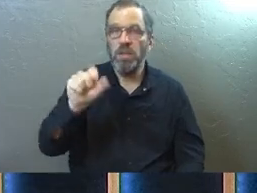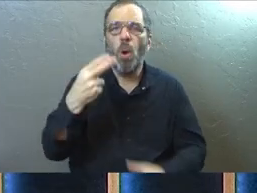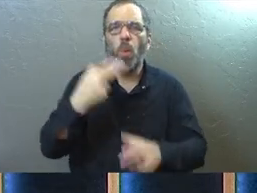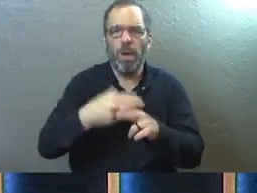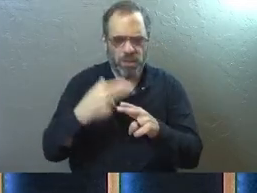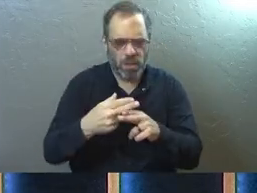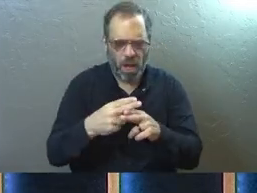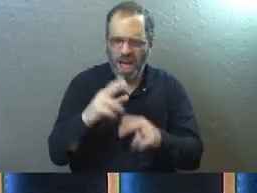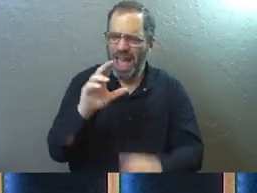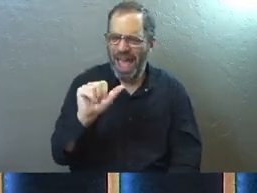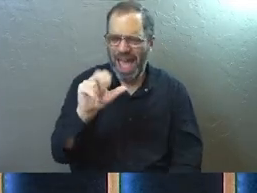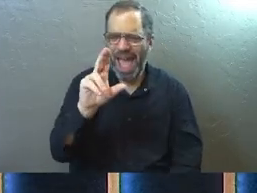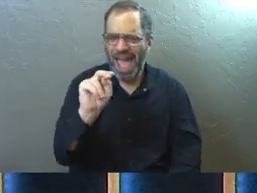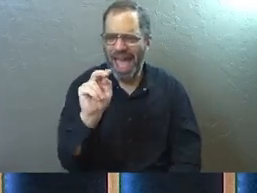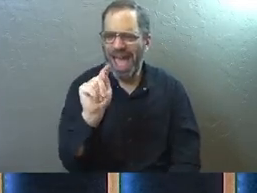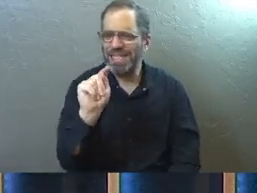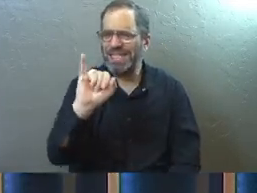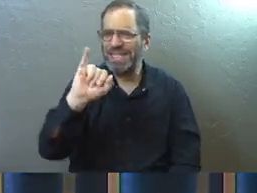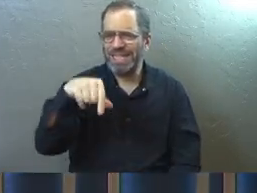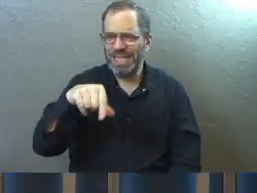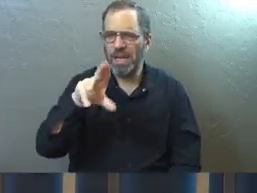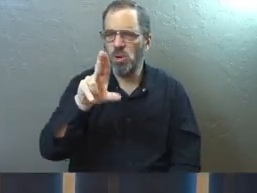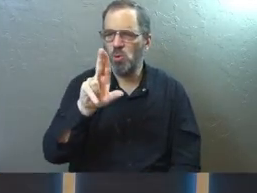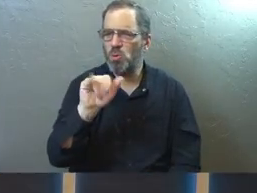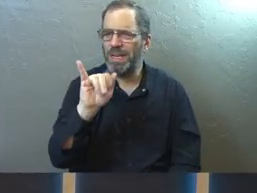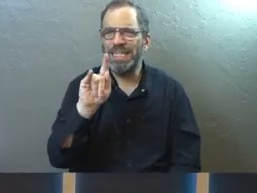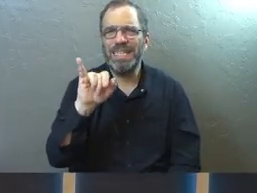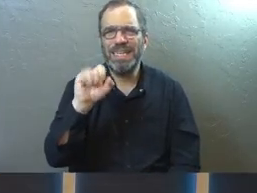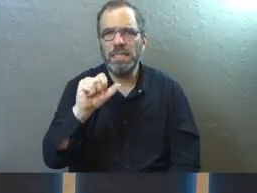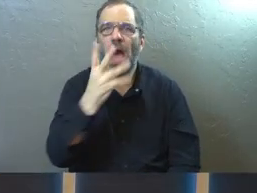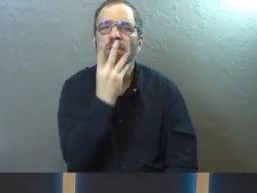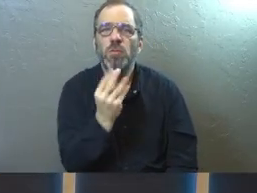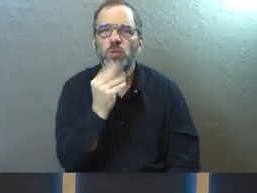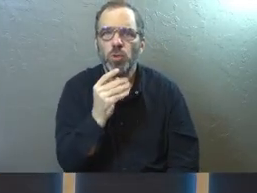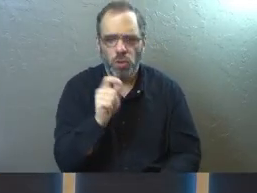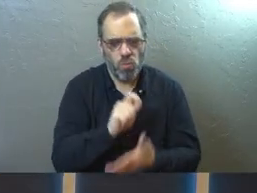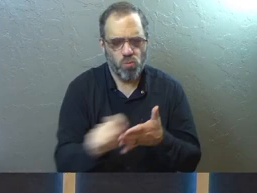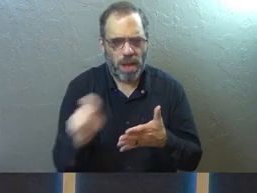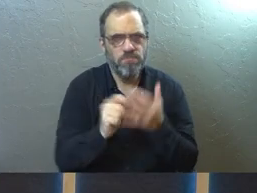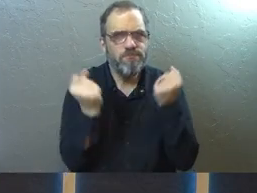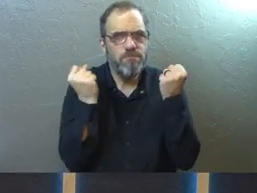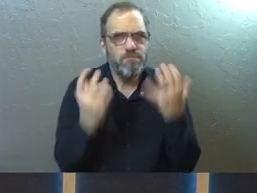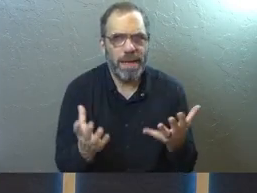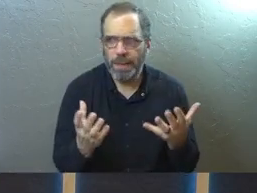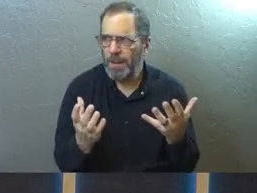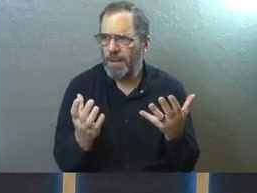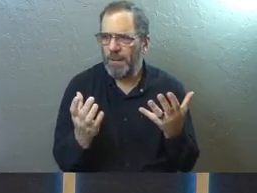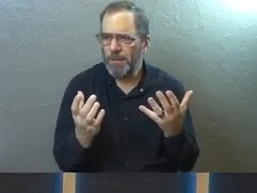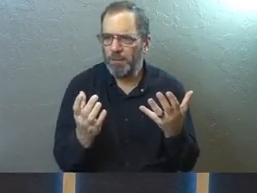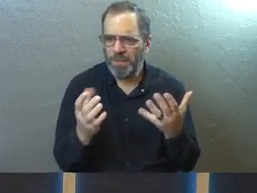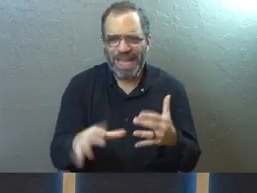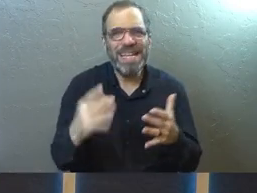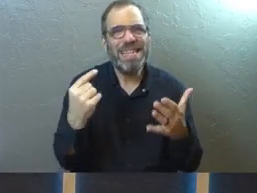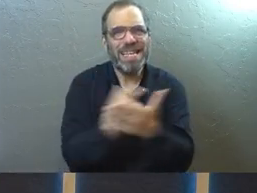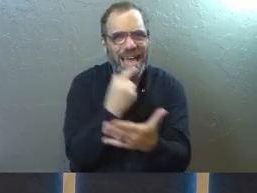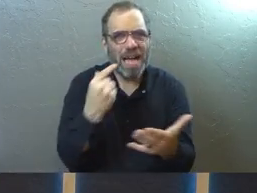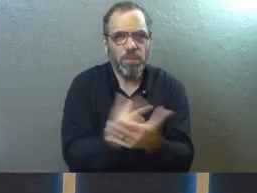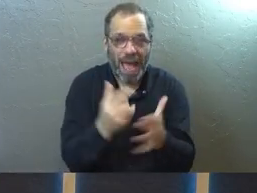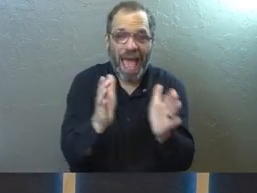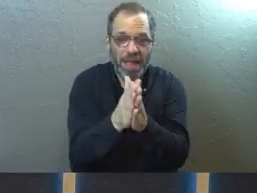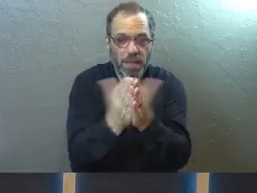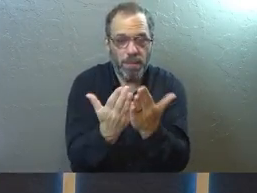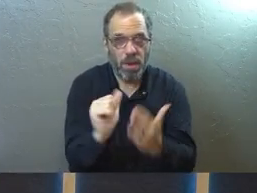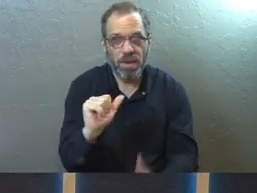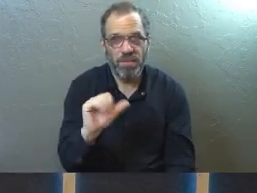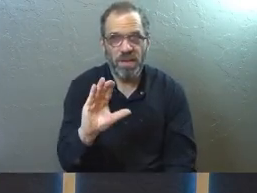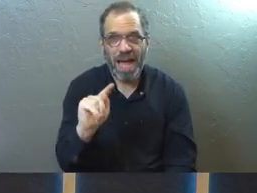of them is called Antiquities of the Jews. And in Antiquities of the Jews, he covers many things that are in the Gospels and in the book